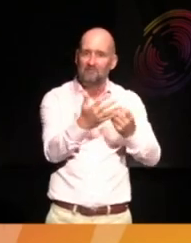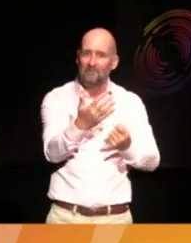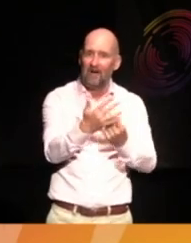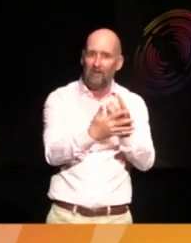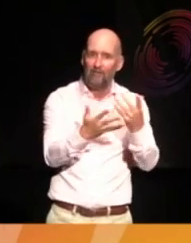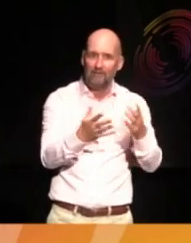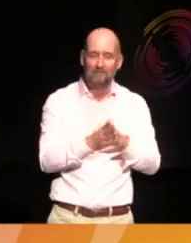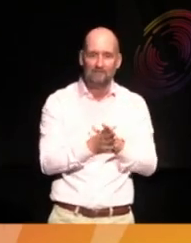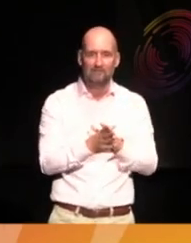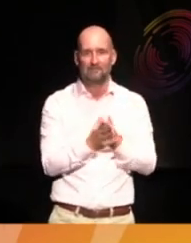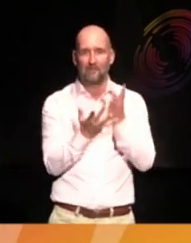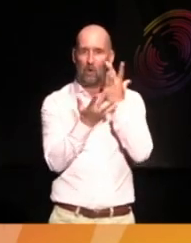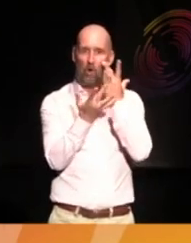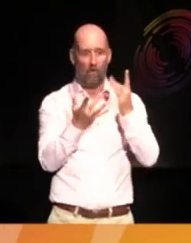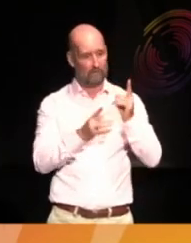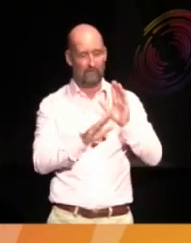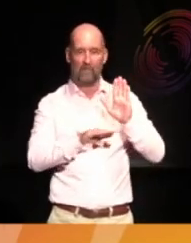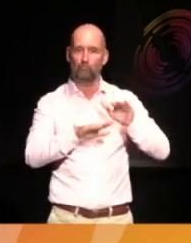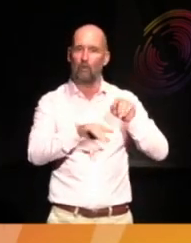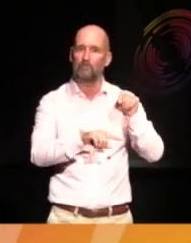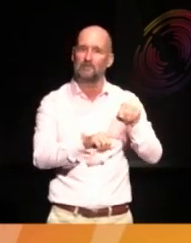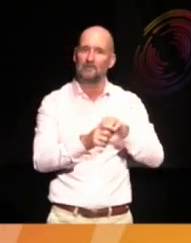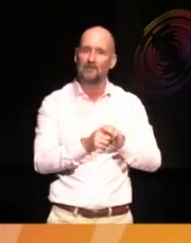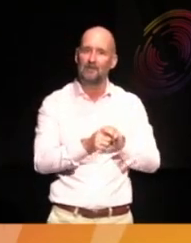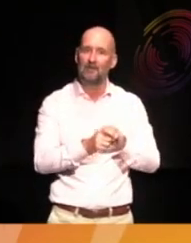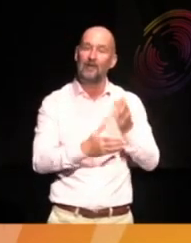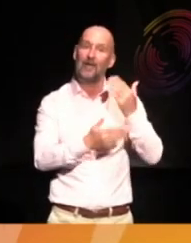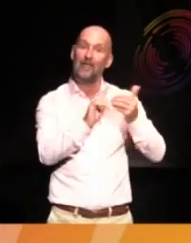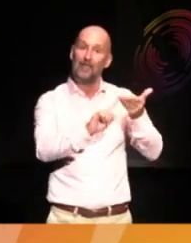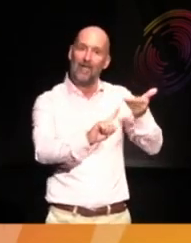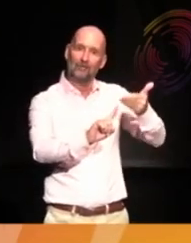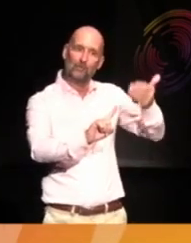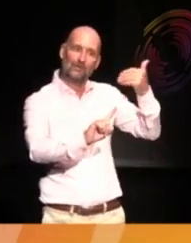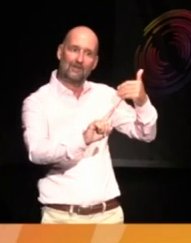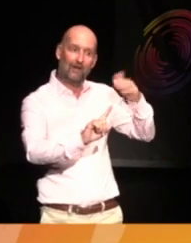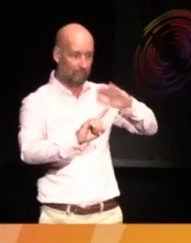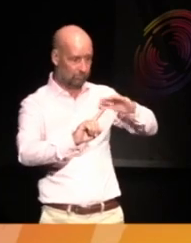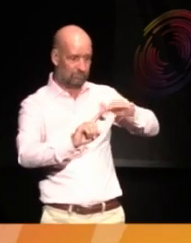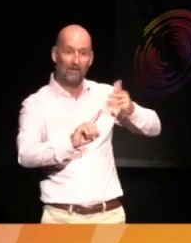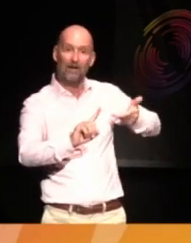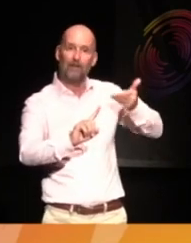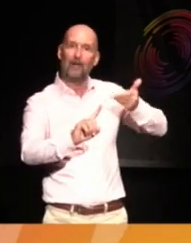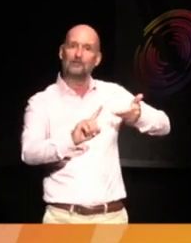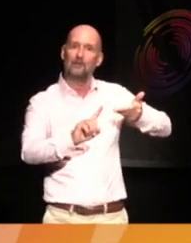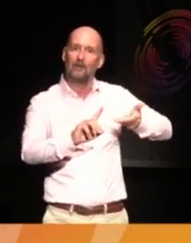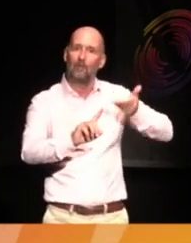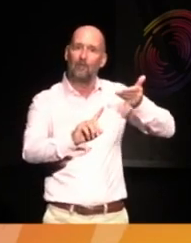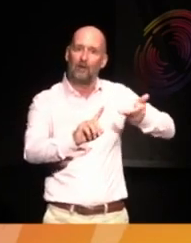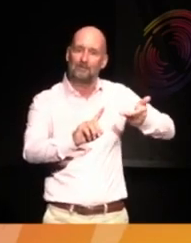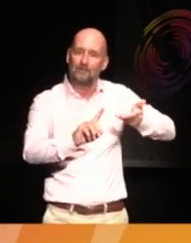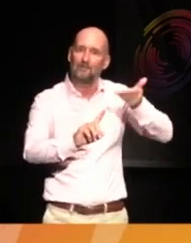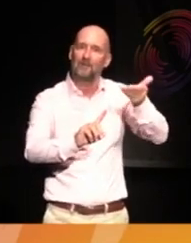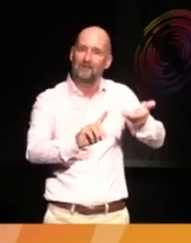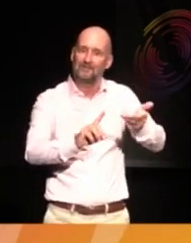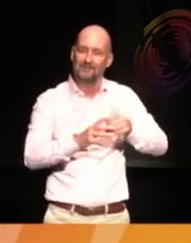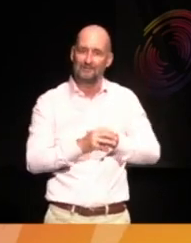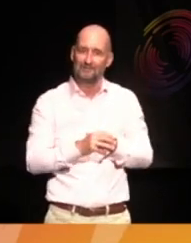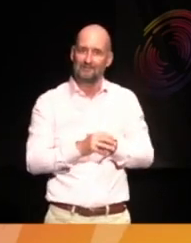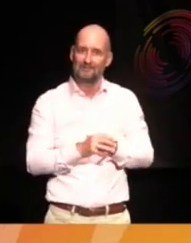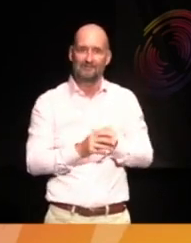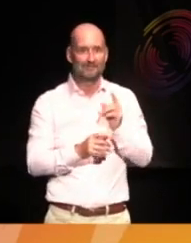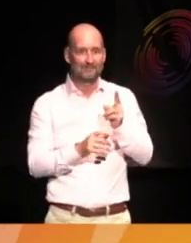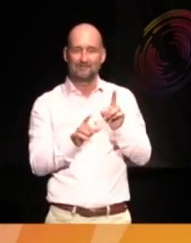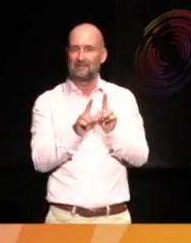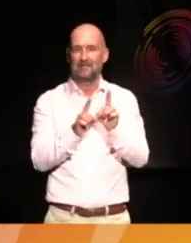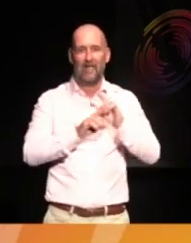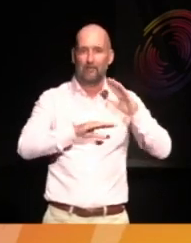objects or these drums. In the past, were used by their ancestors, and then it was passed on to generation to generation, and up to today, they're still using the same kind